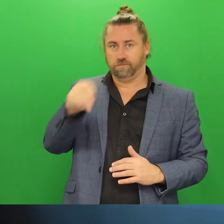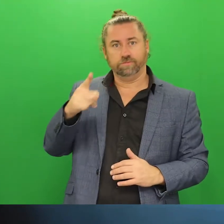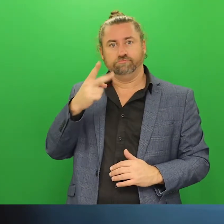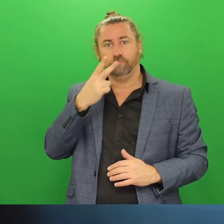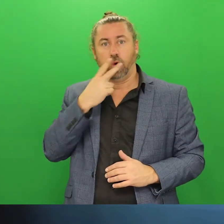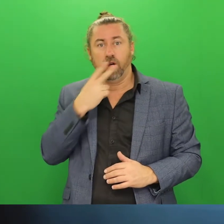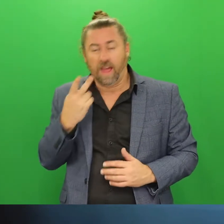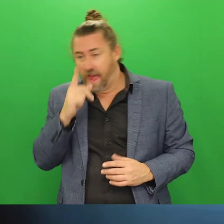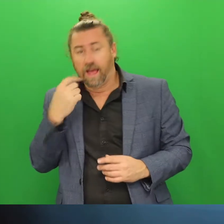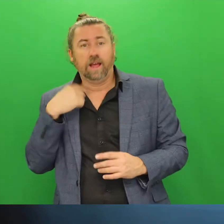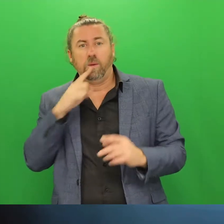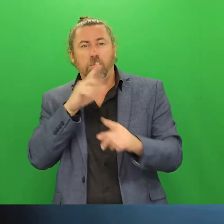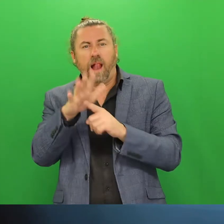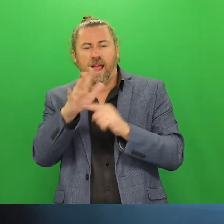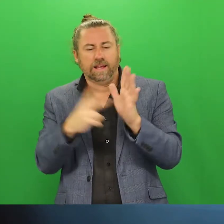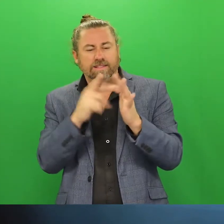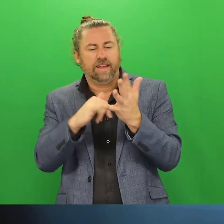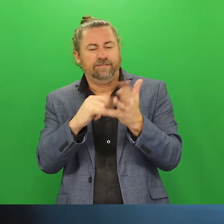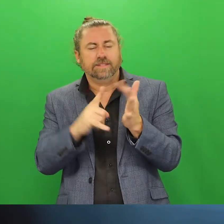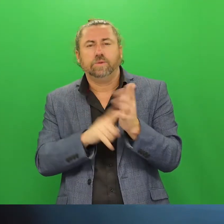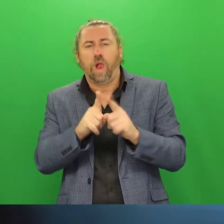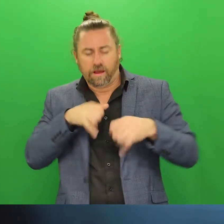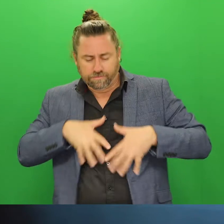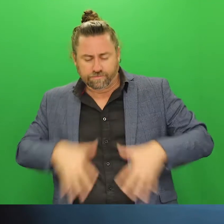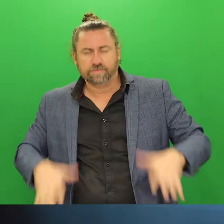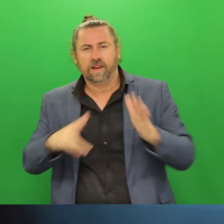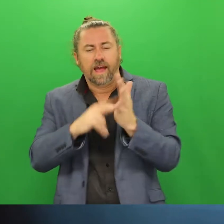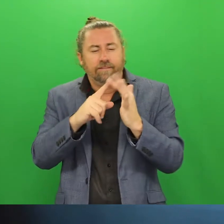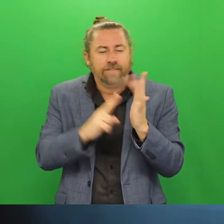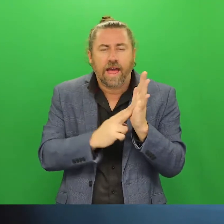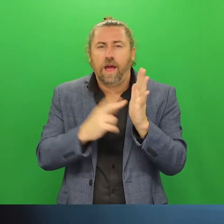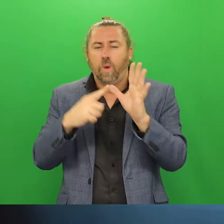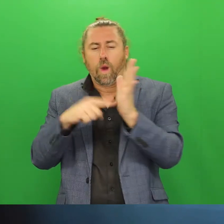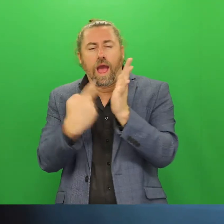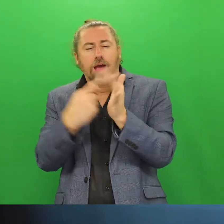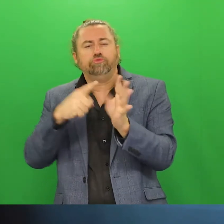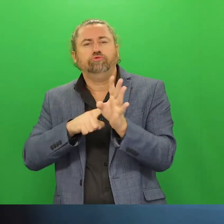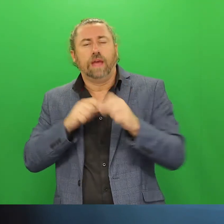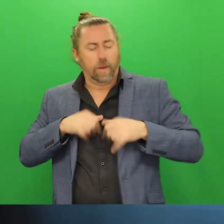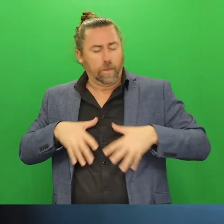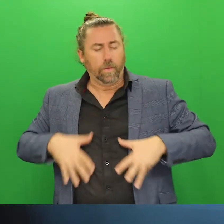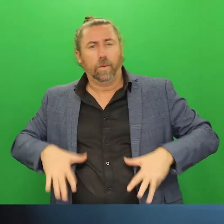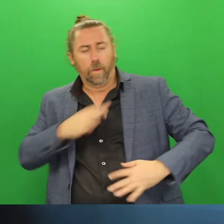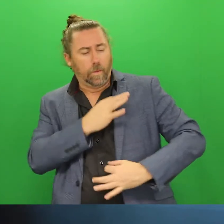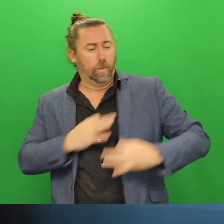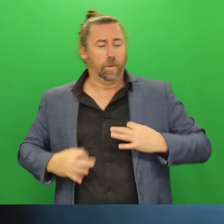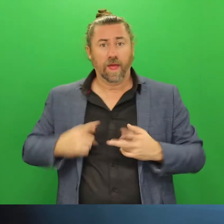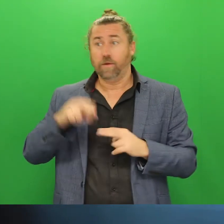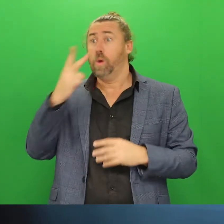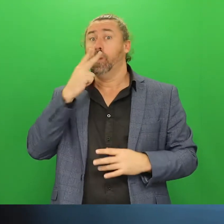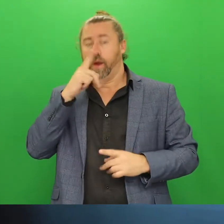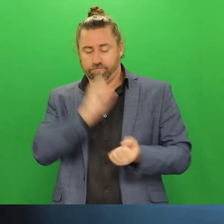disease of the blood vessels like the arteries. There are many, many ways to support you quit smoking.